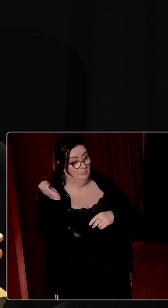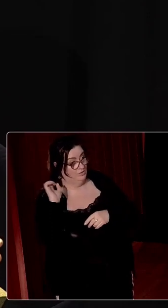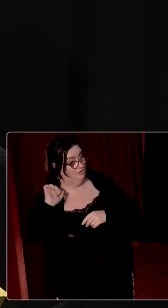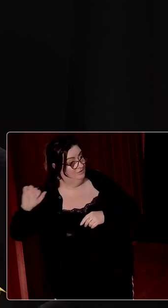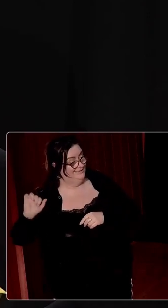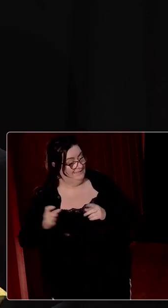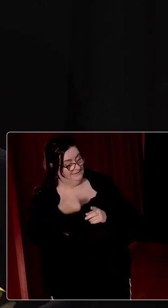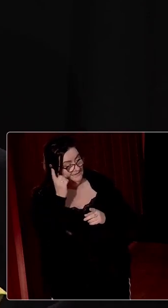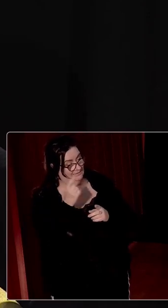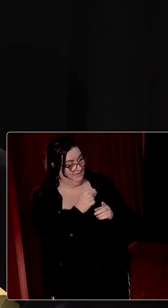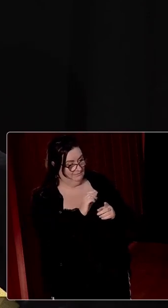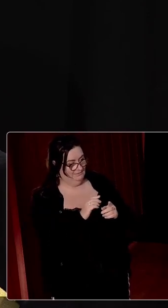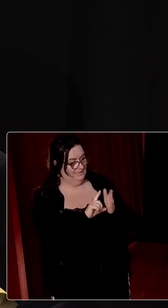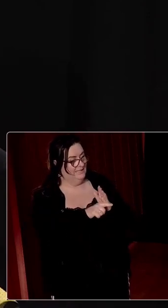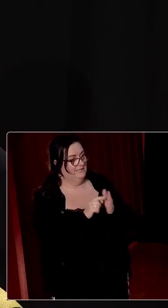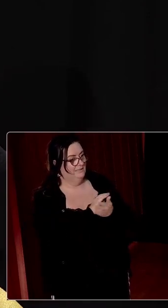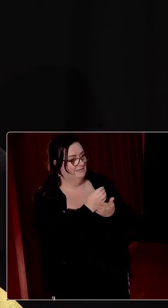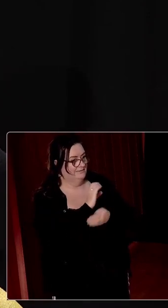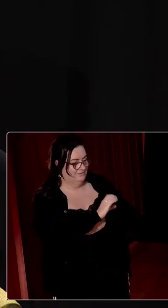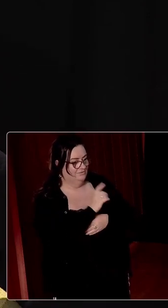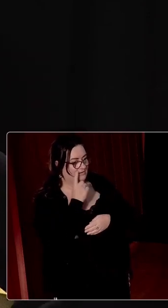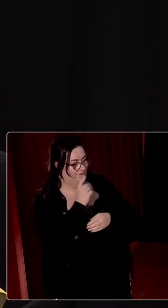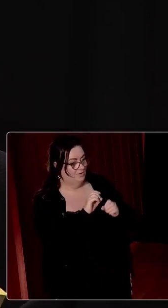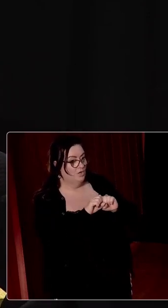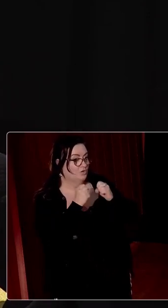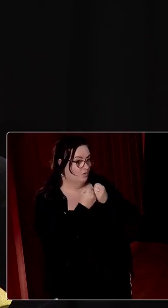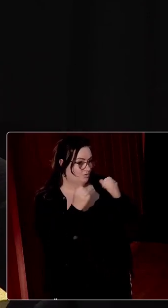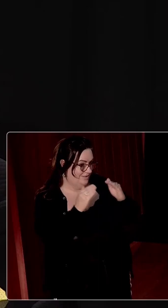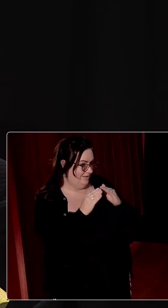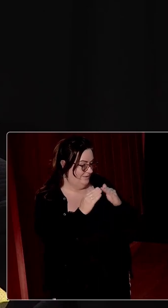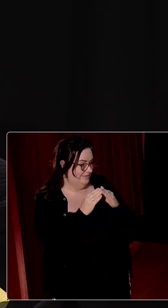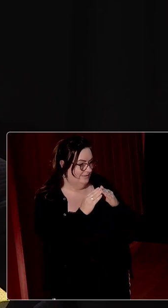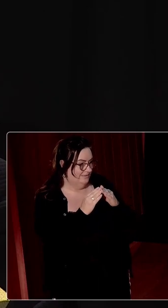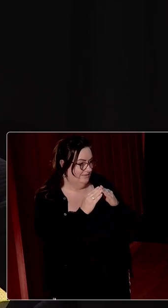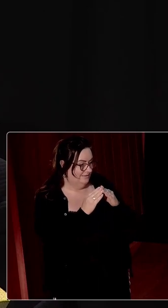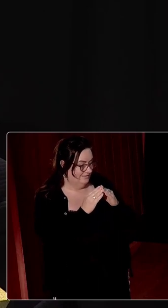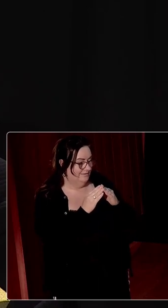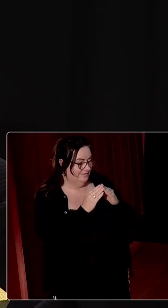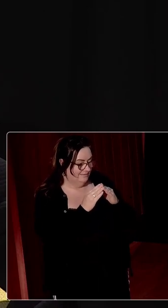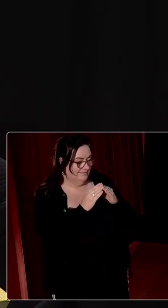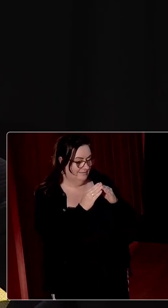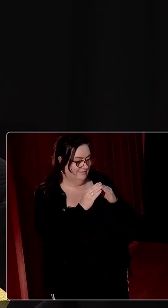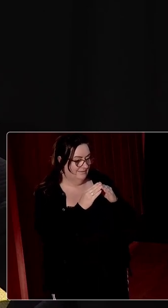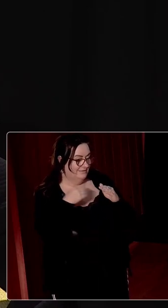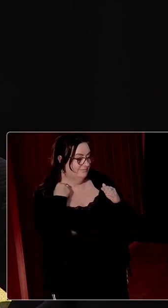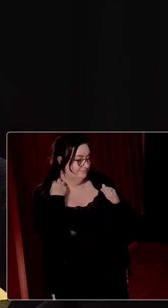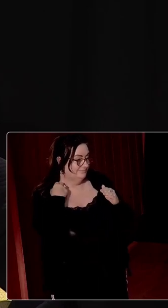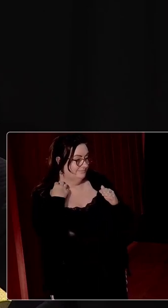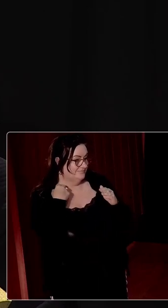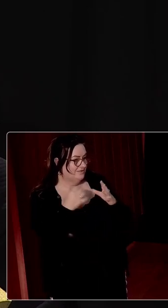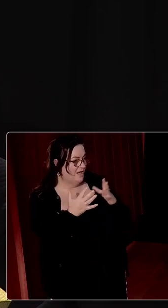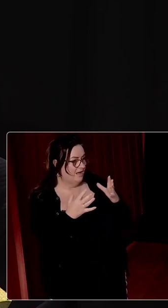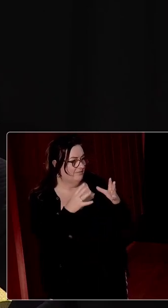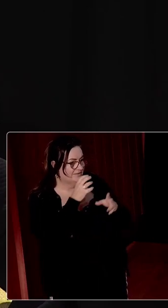the British government in the late 19th century in relation to social housing, what we would call social housing. And there was actually, there were